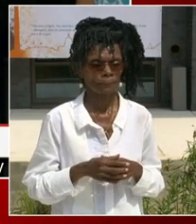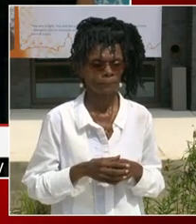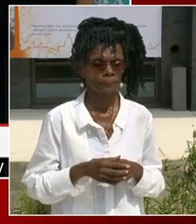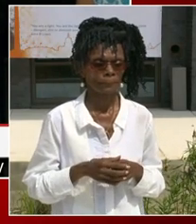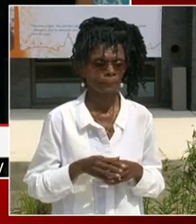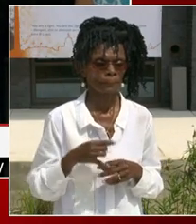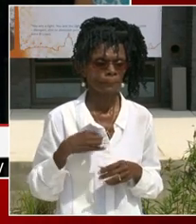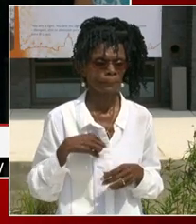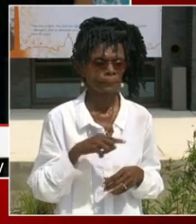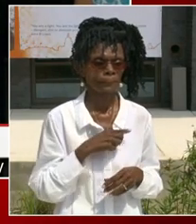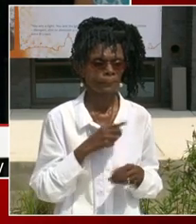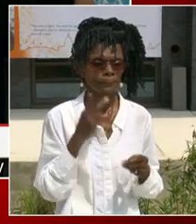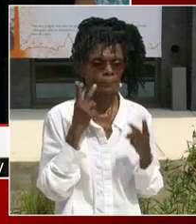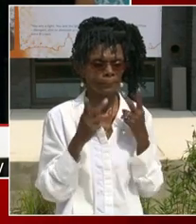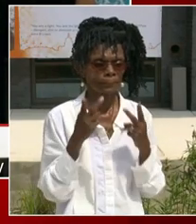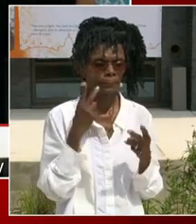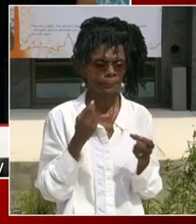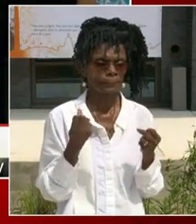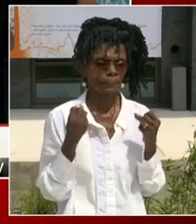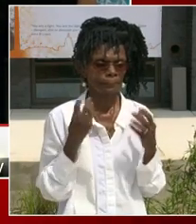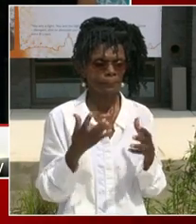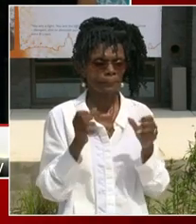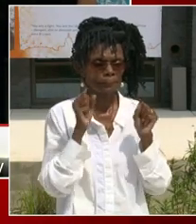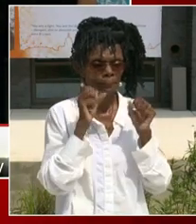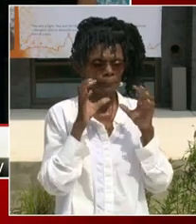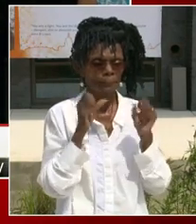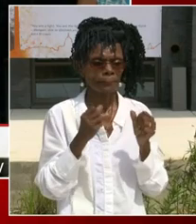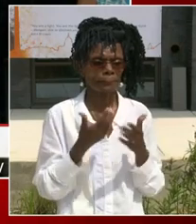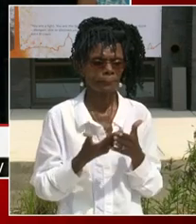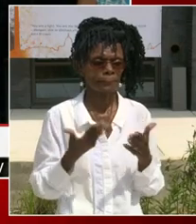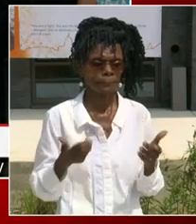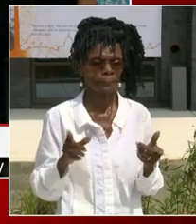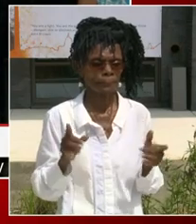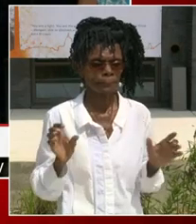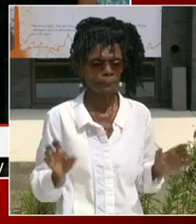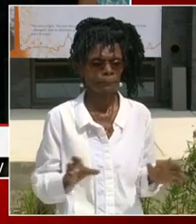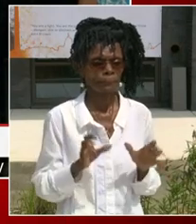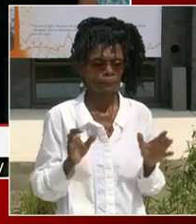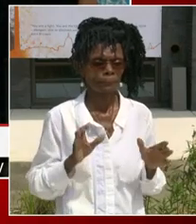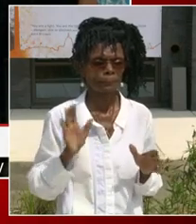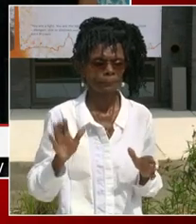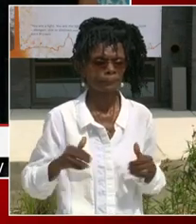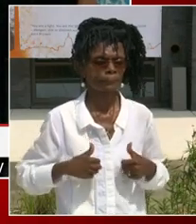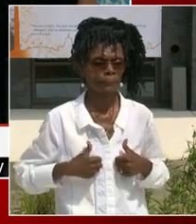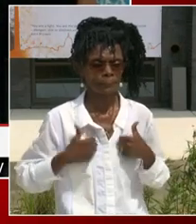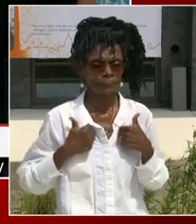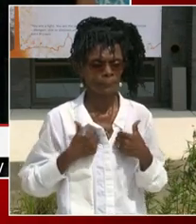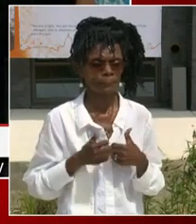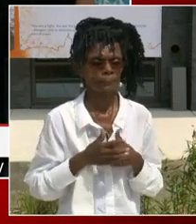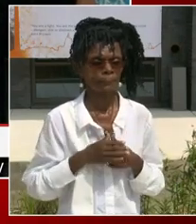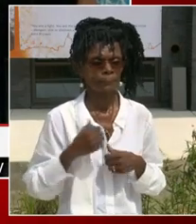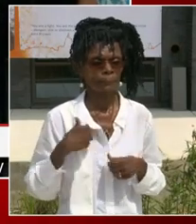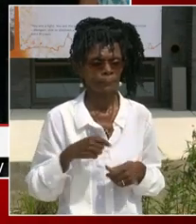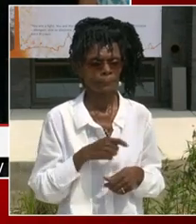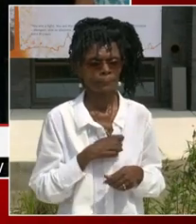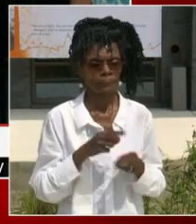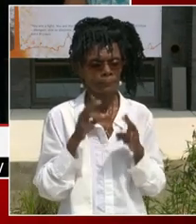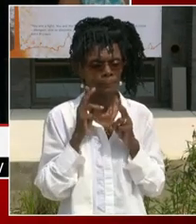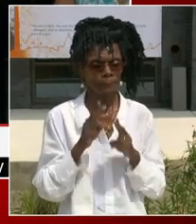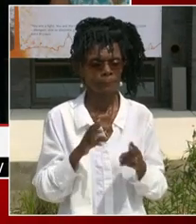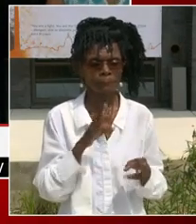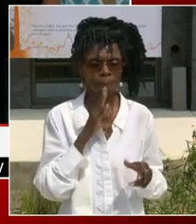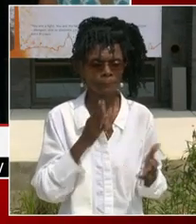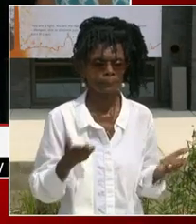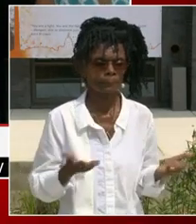part of. And this is just a moment that I am just honored to be here and thank you again to everybody.